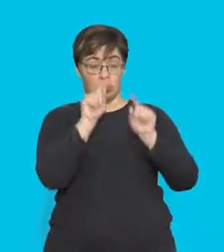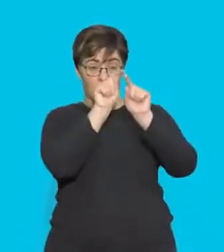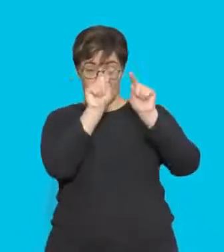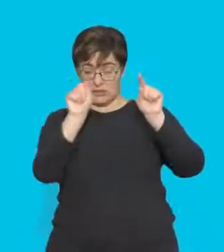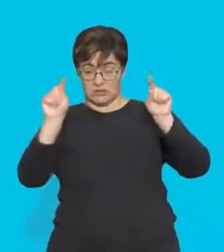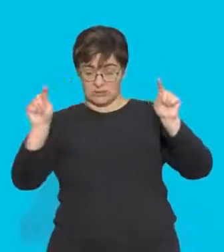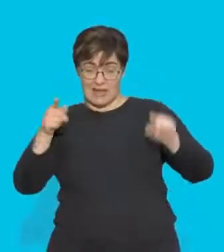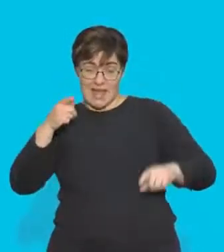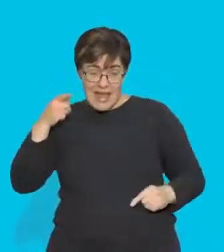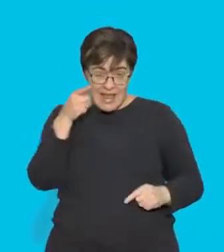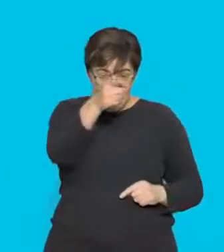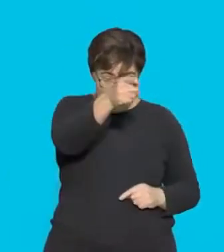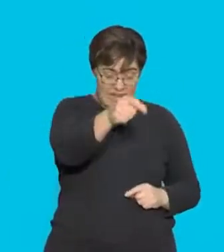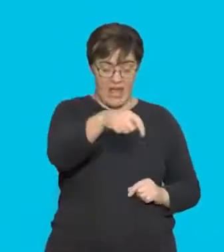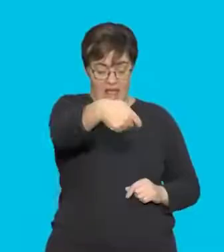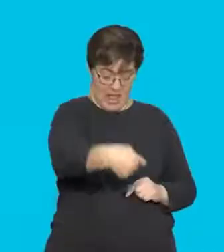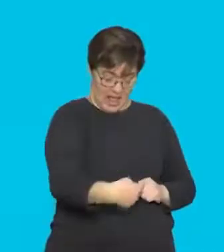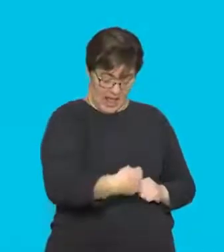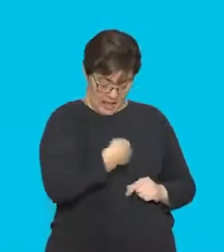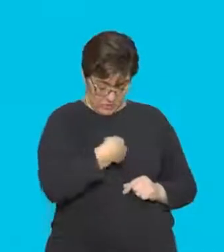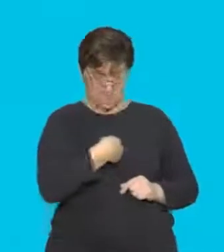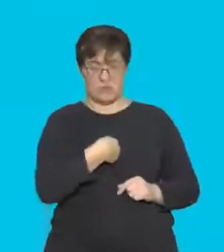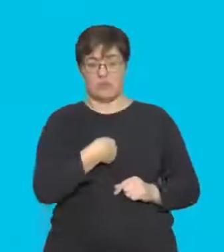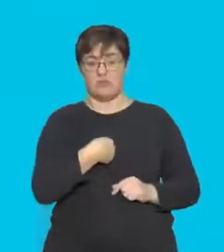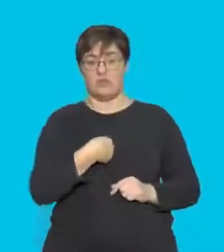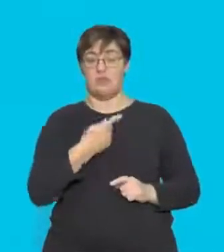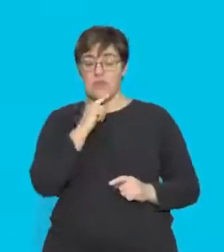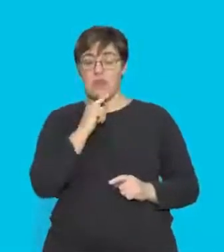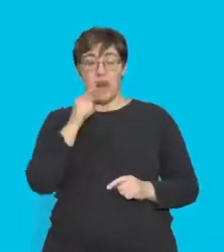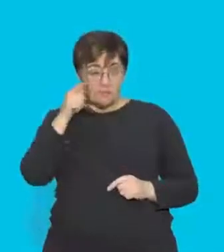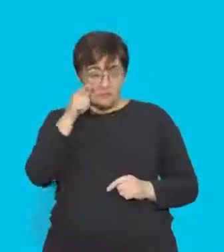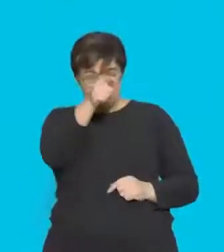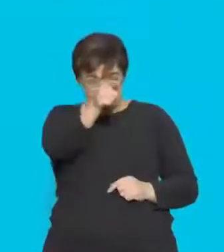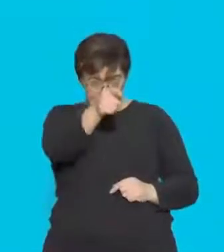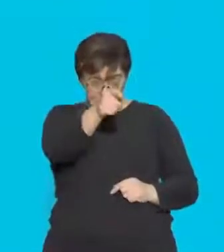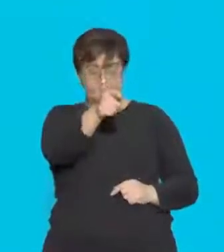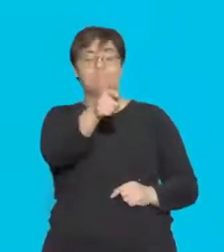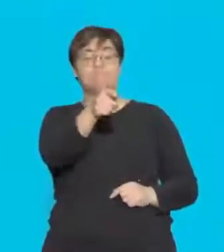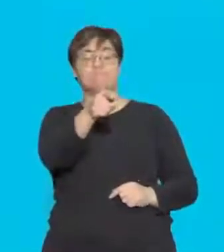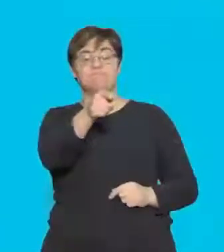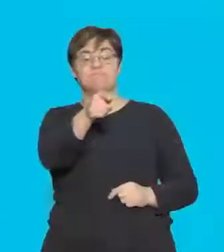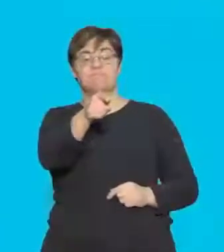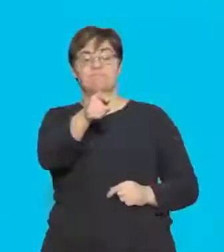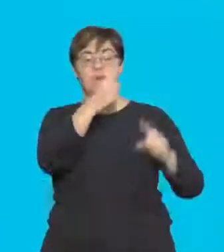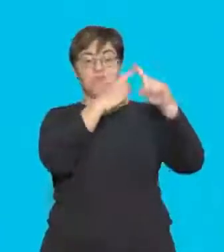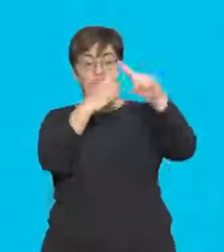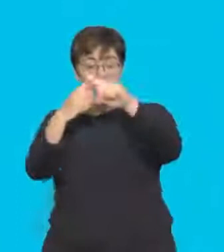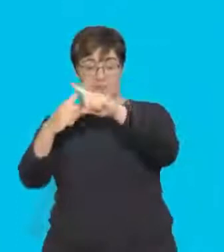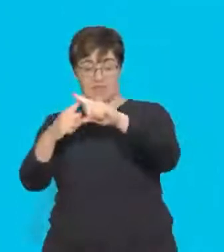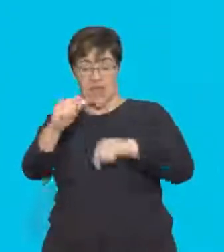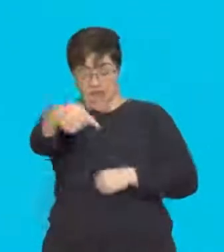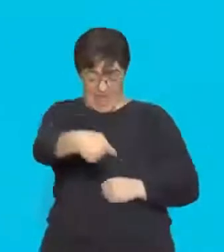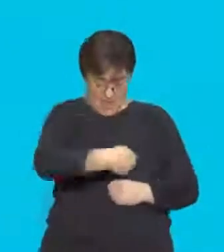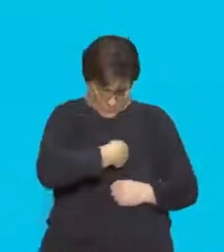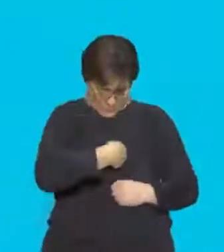when something goes. When it's a dot, it's coming out. When it's going in, then we use across. Guys,